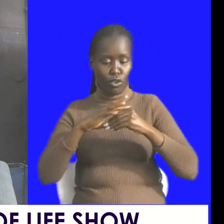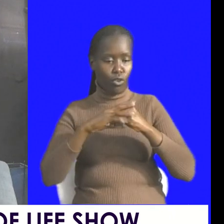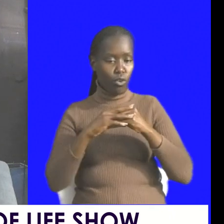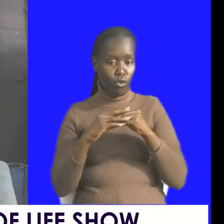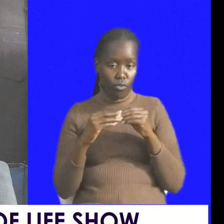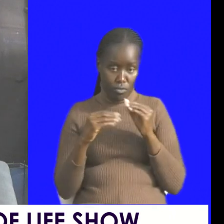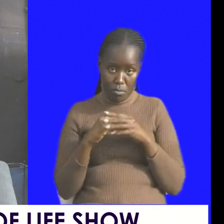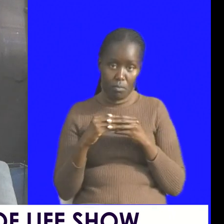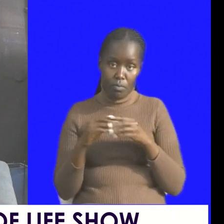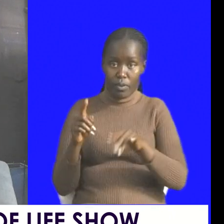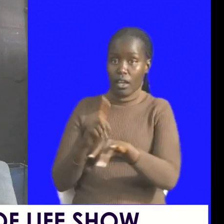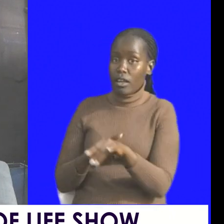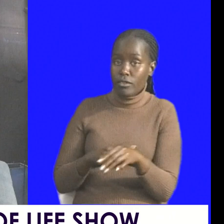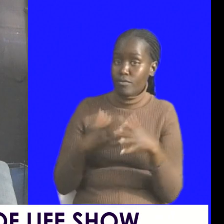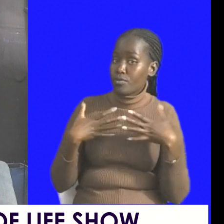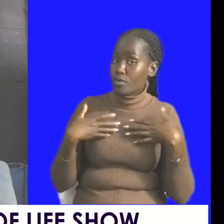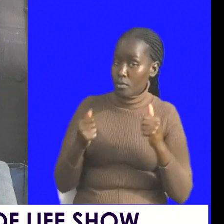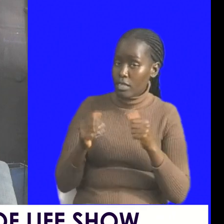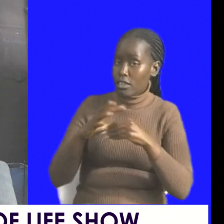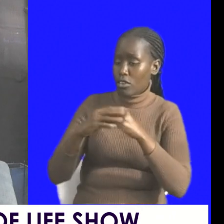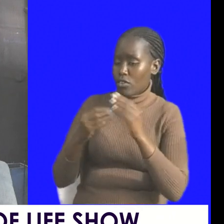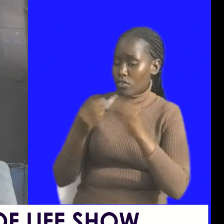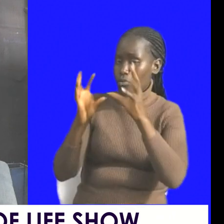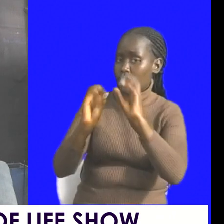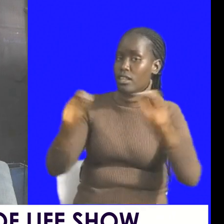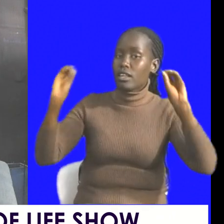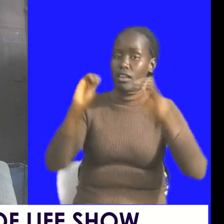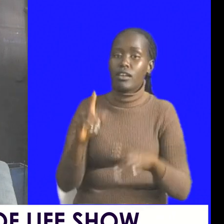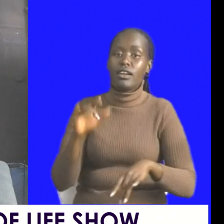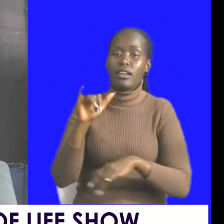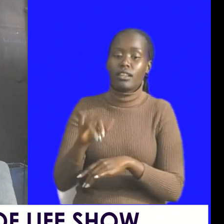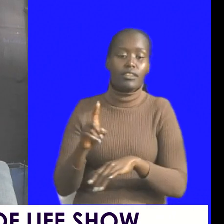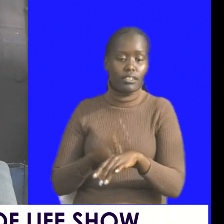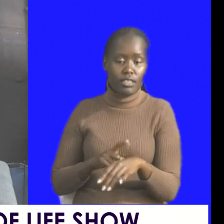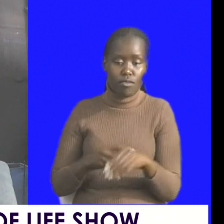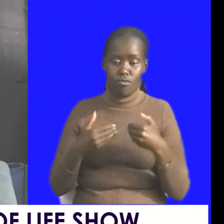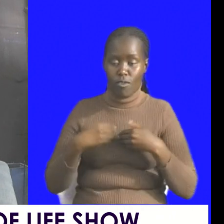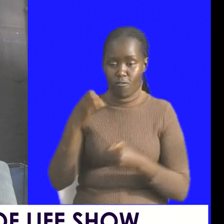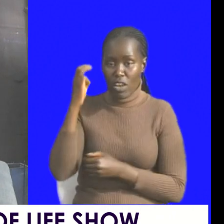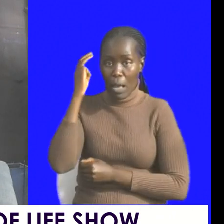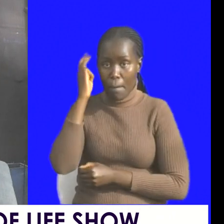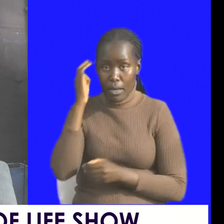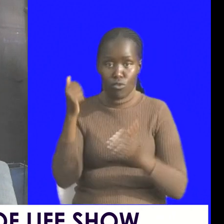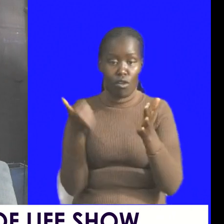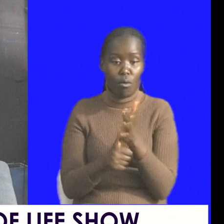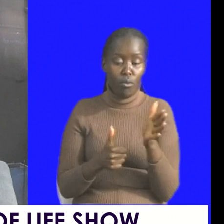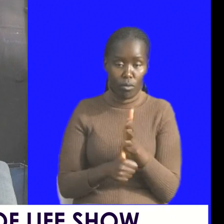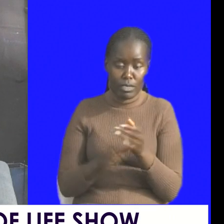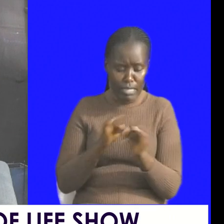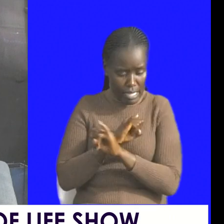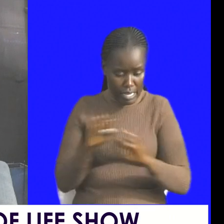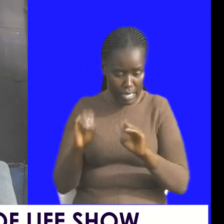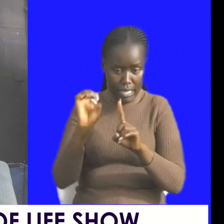when humanity is uncomfortable that is when we have mental health issues clean your